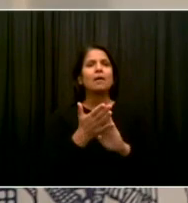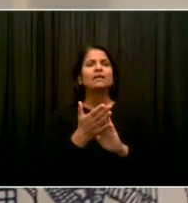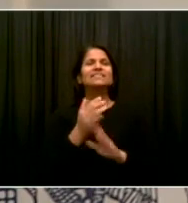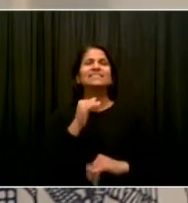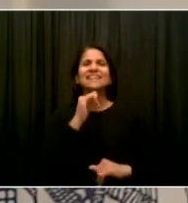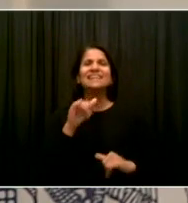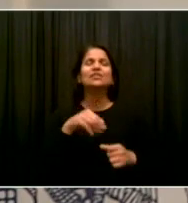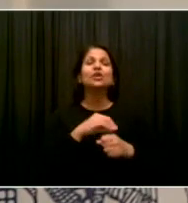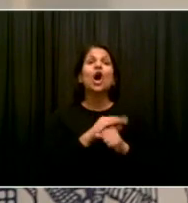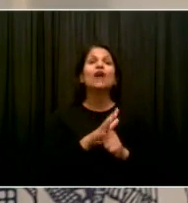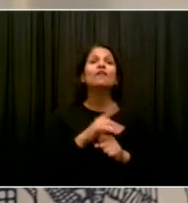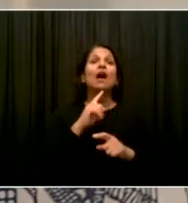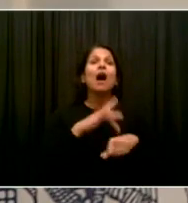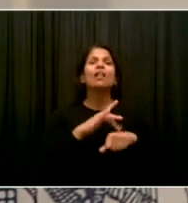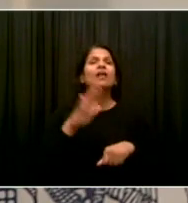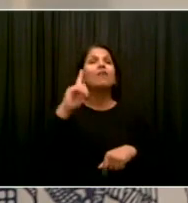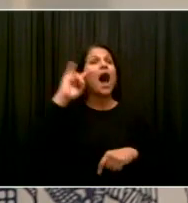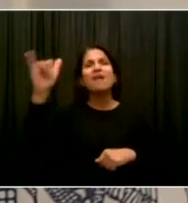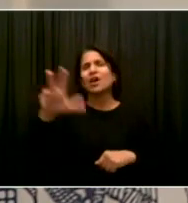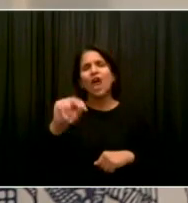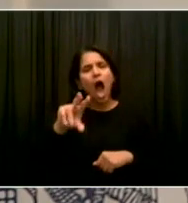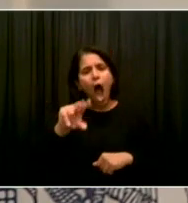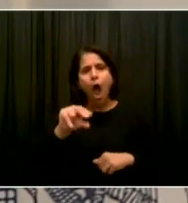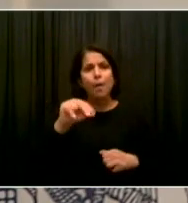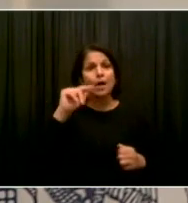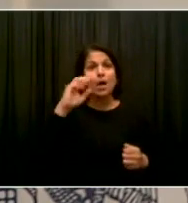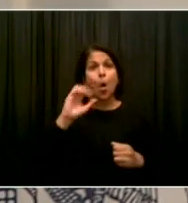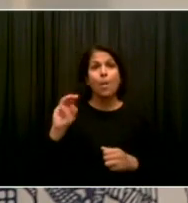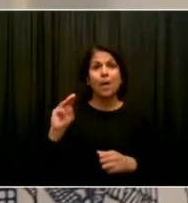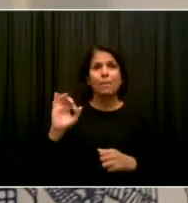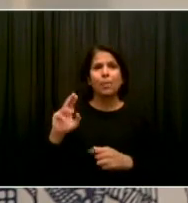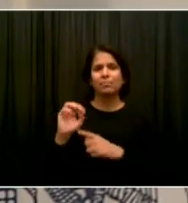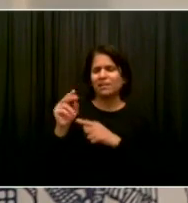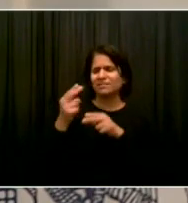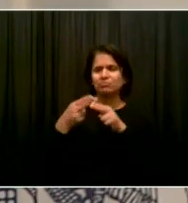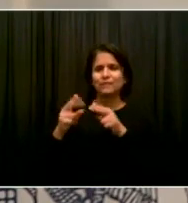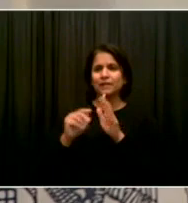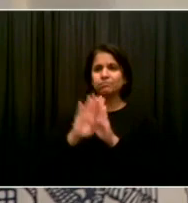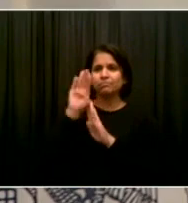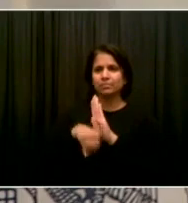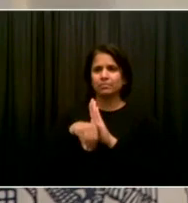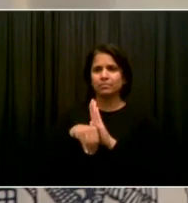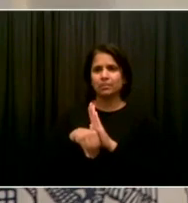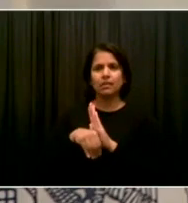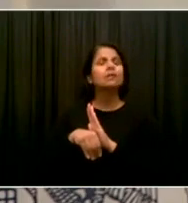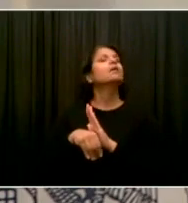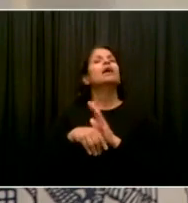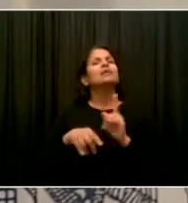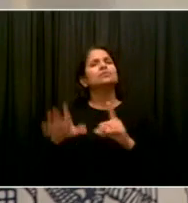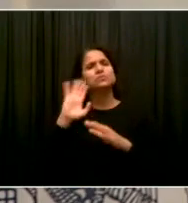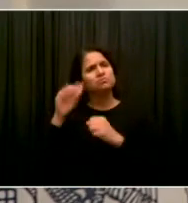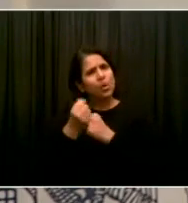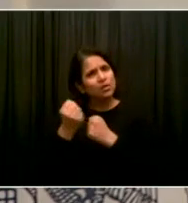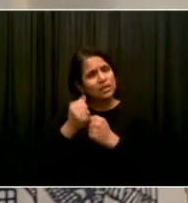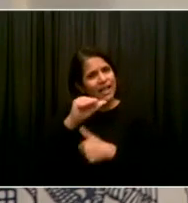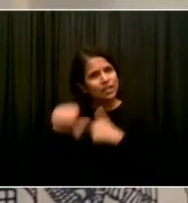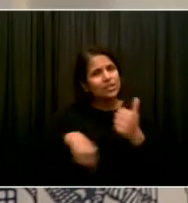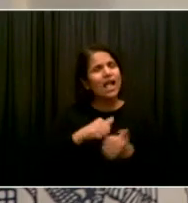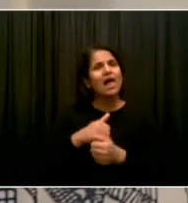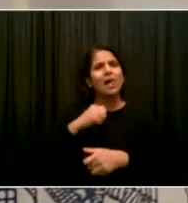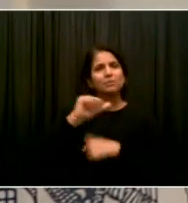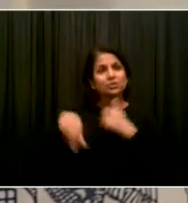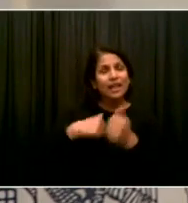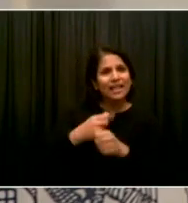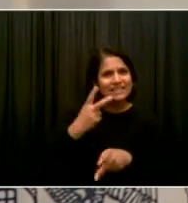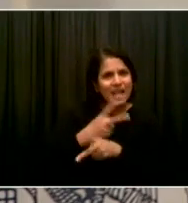time. Omicron is going to be, it looks like a very brief period of time, but the key is to help each other, support each other, and most importantly, get vaccinated,